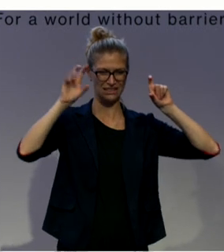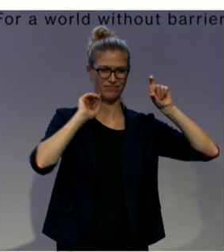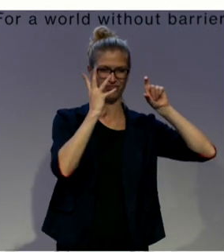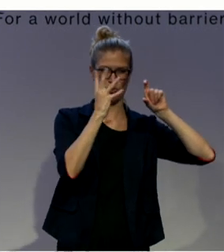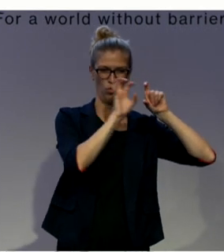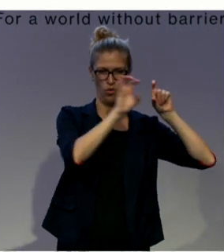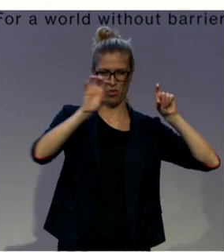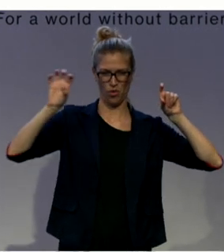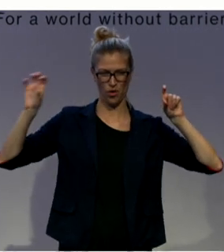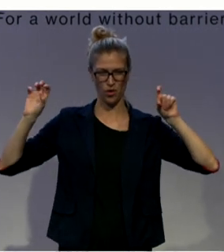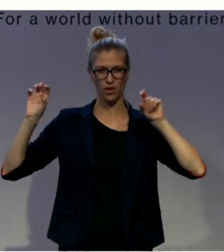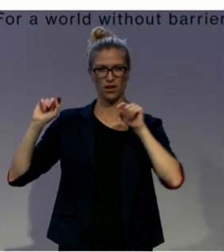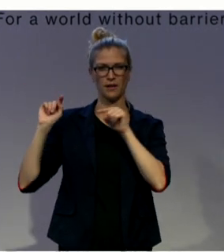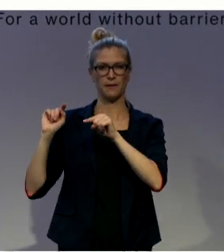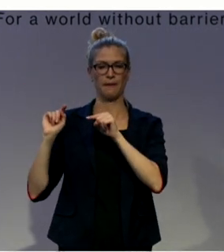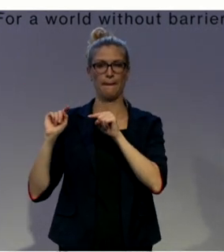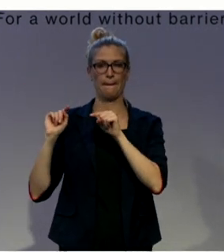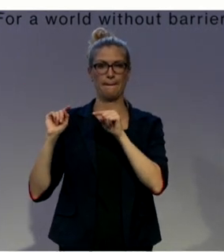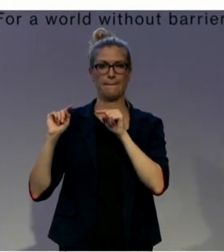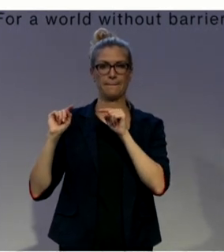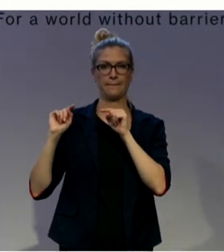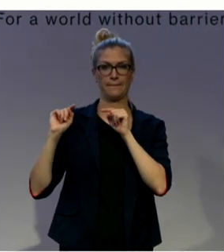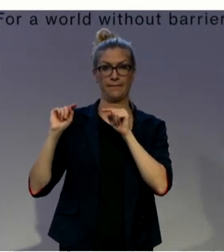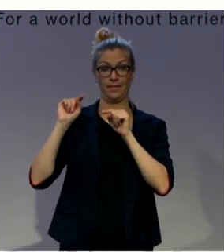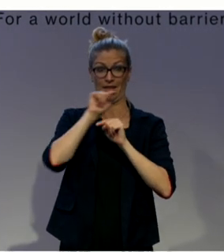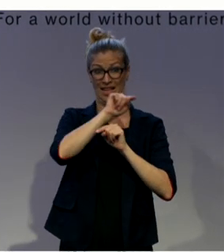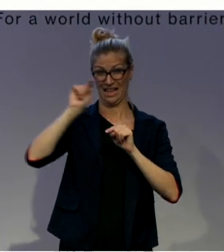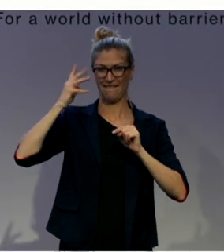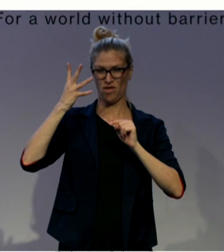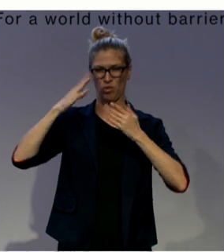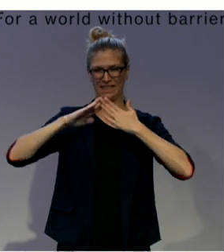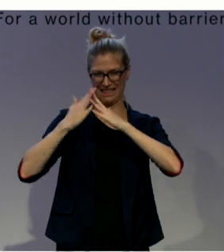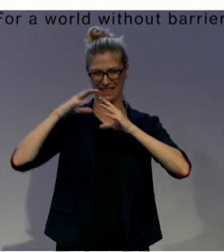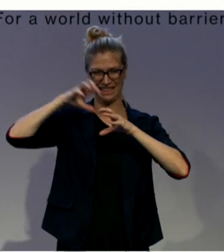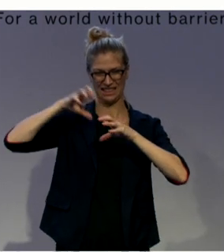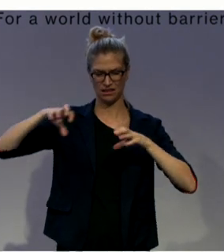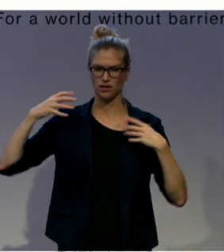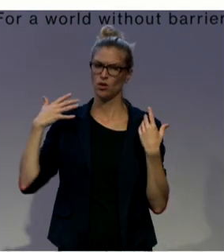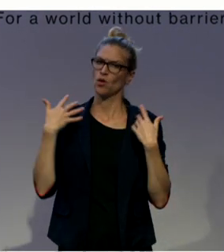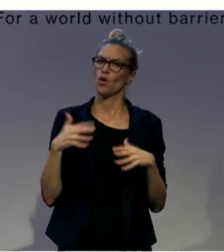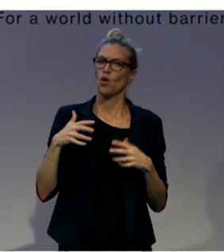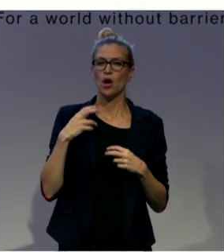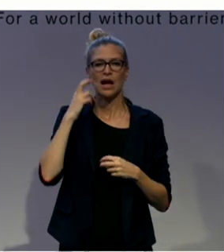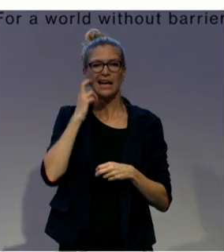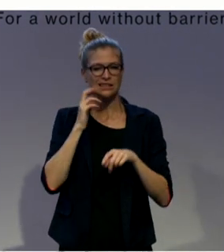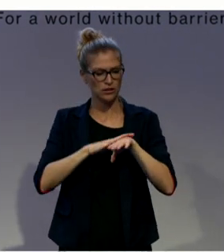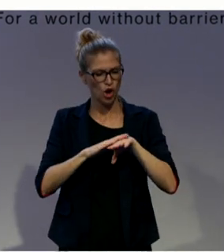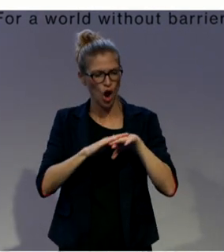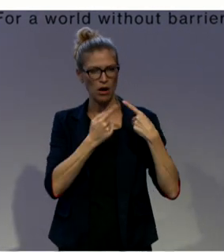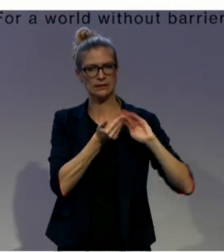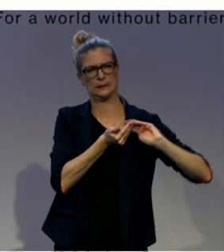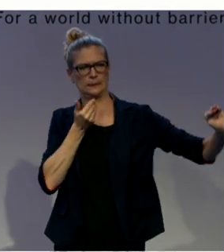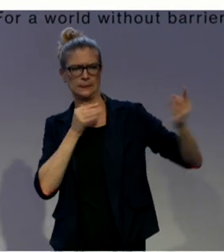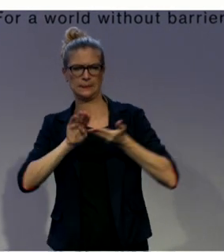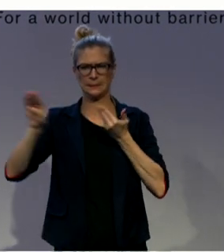intergenerational segregation. Intragenerational segregation. It was only in our classes